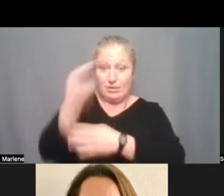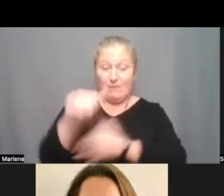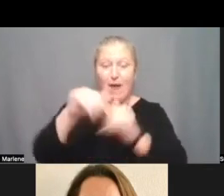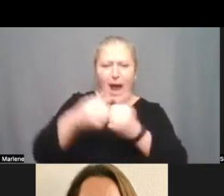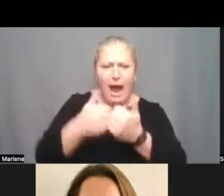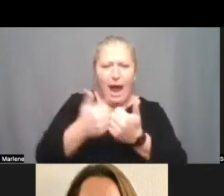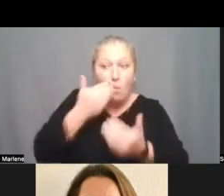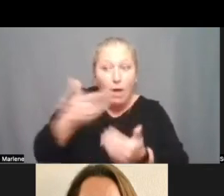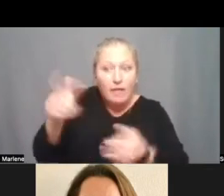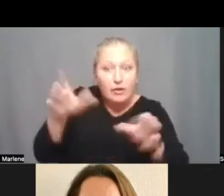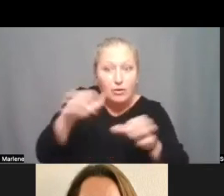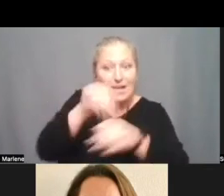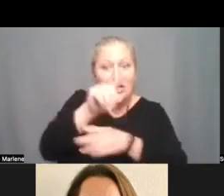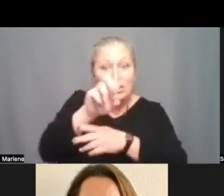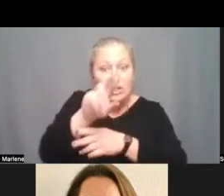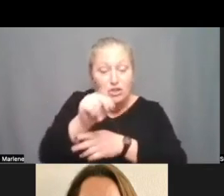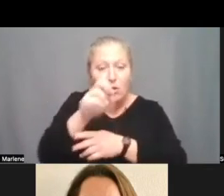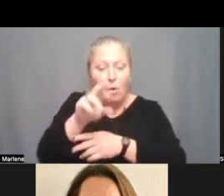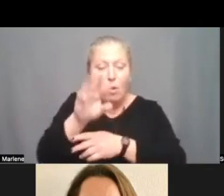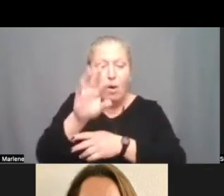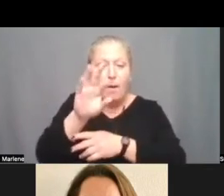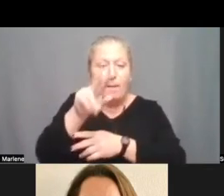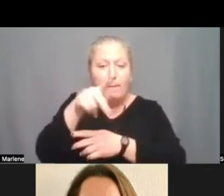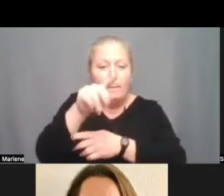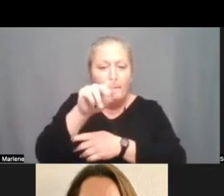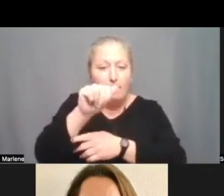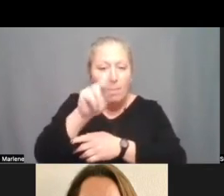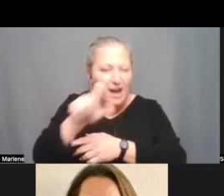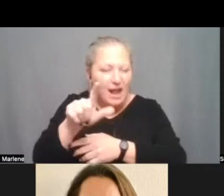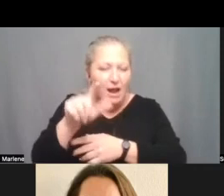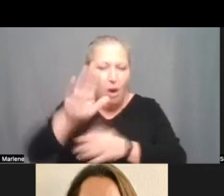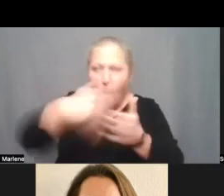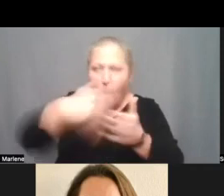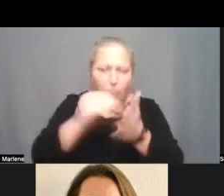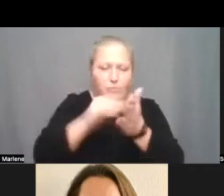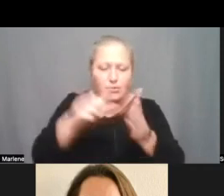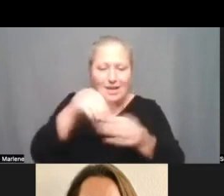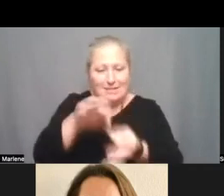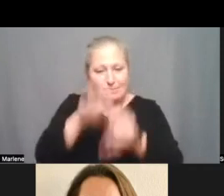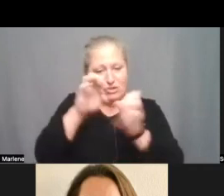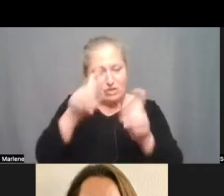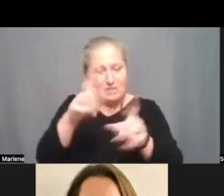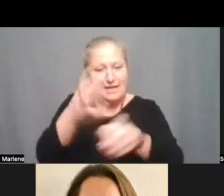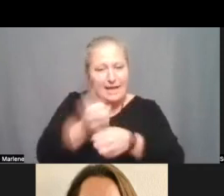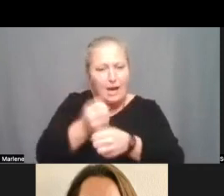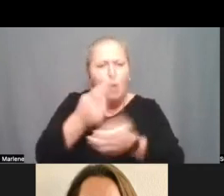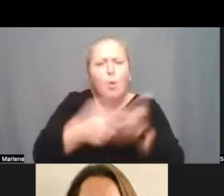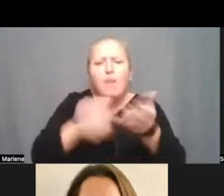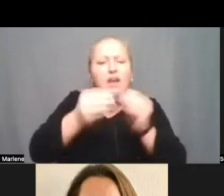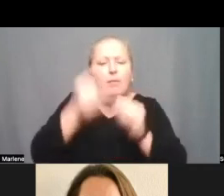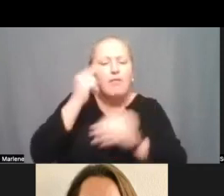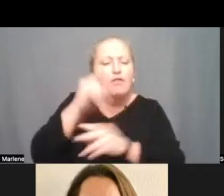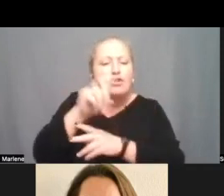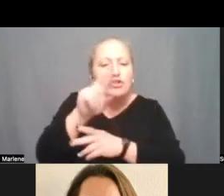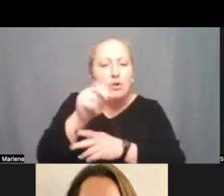in zern or in the fountain panel that we're talking all of our students in special education are getting you know like what's the number for zern or is it just